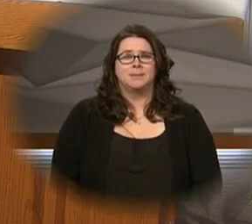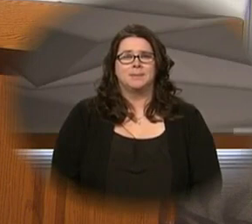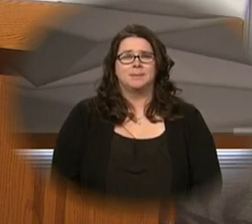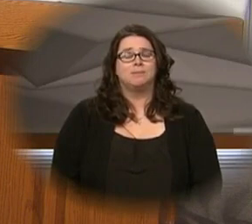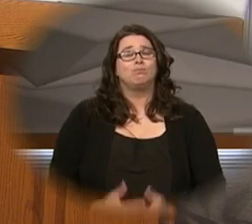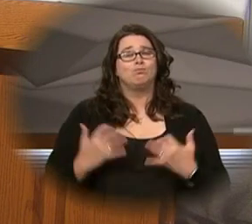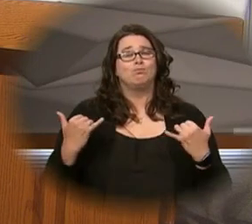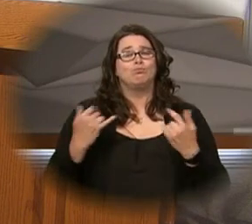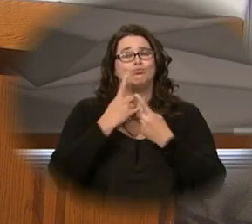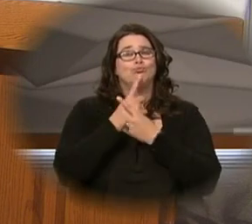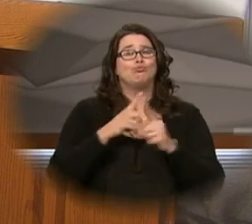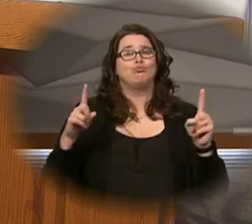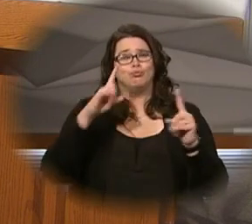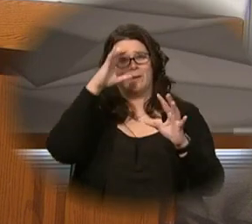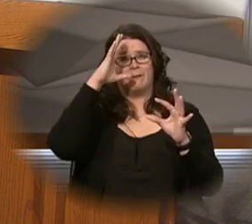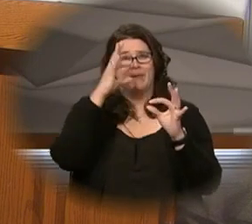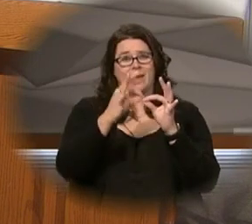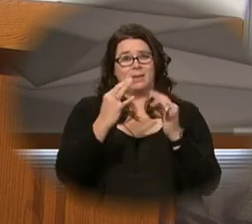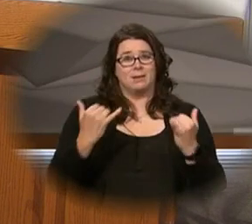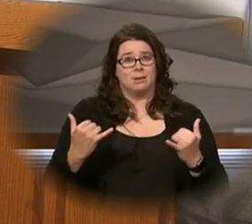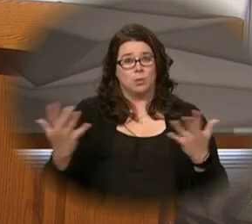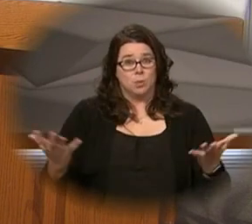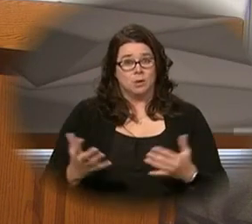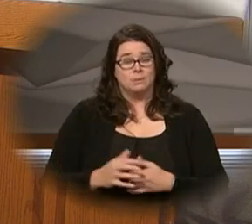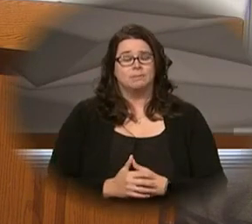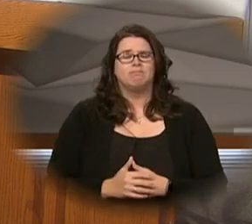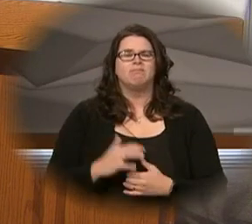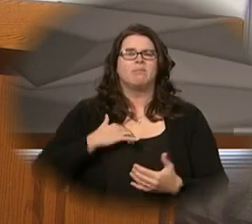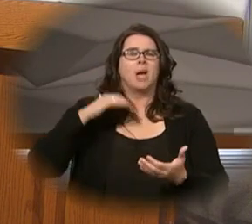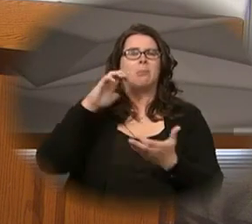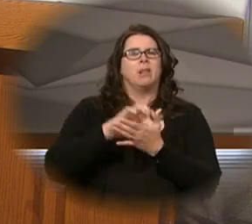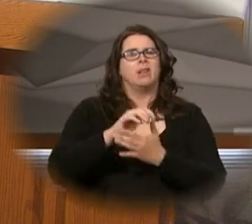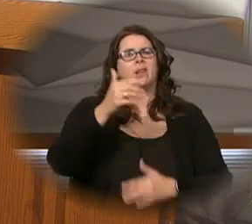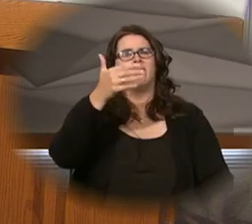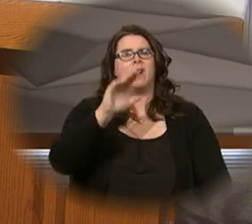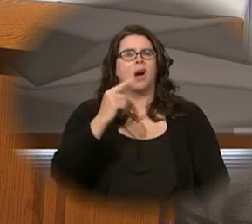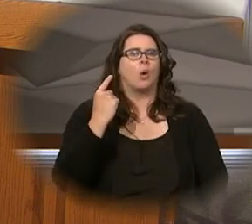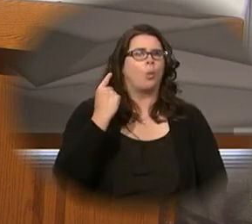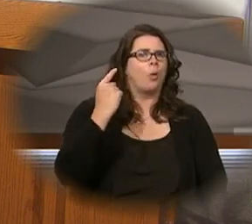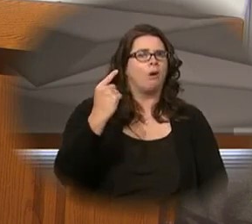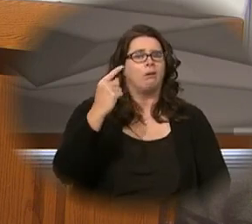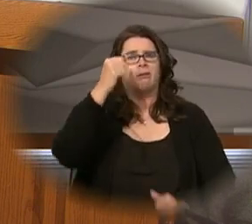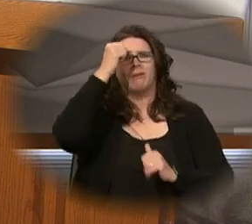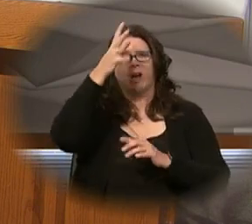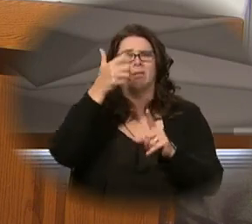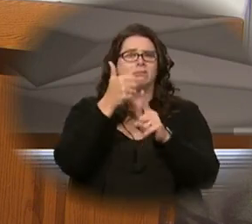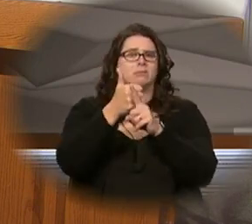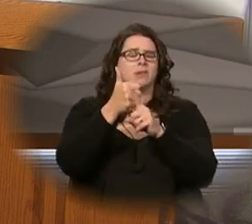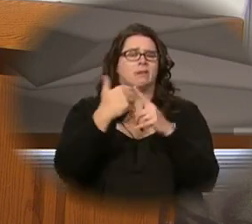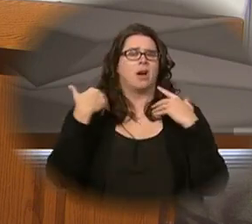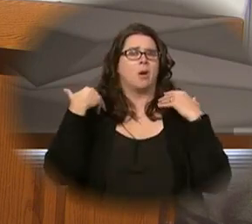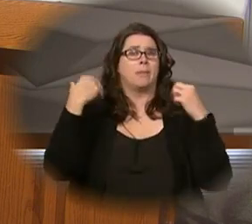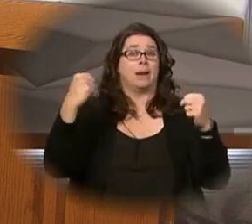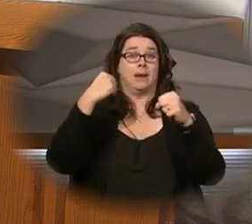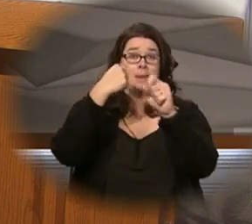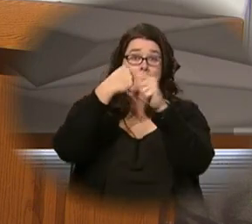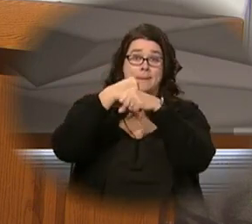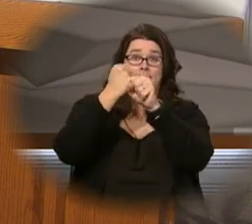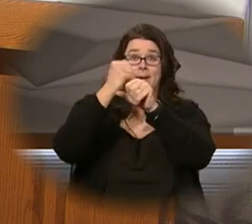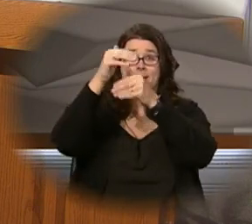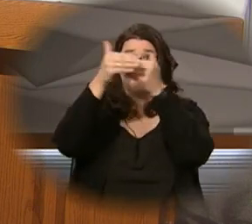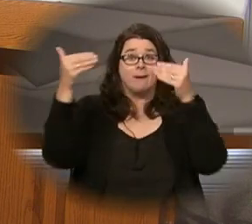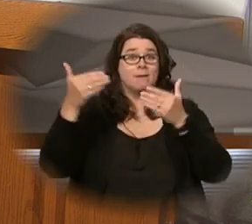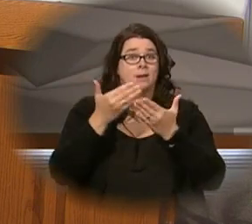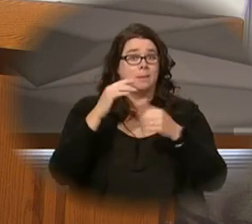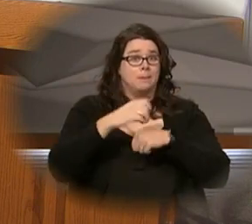And so we profess our faith. I believe in one God, the Father Almighty, maker of heaven and earth,